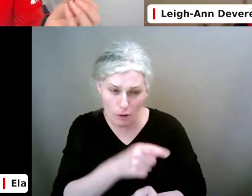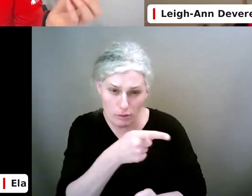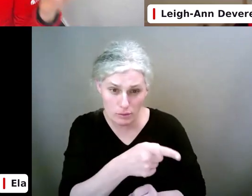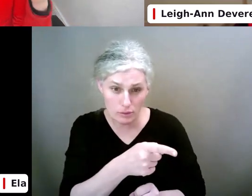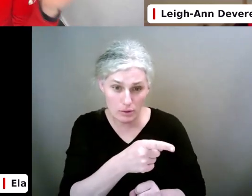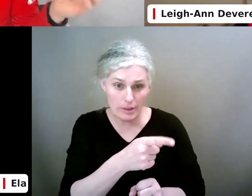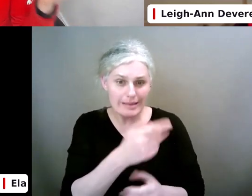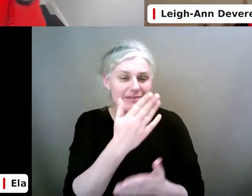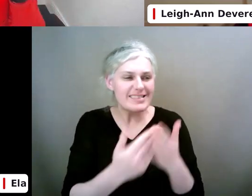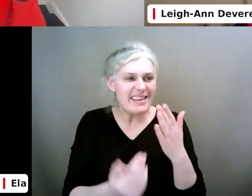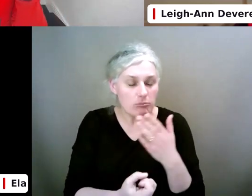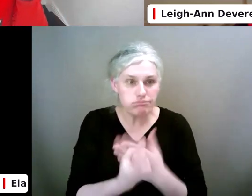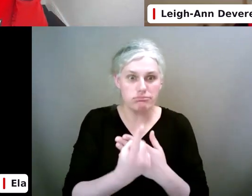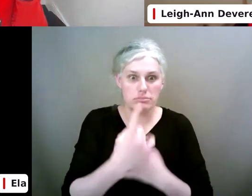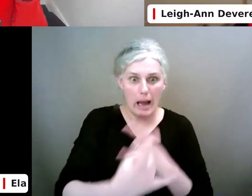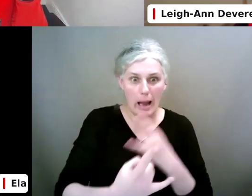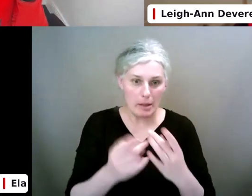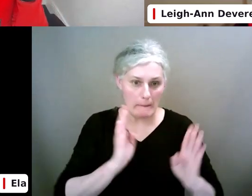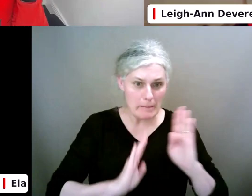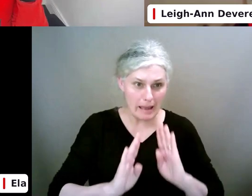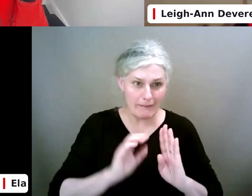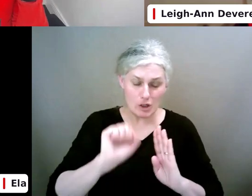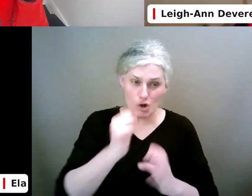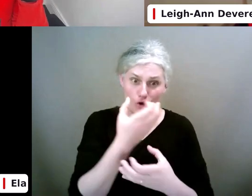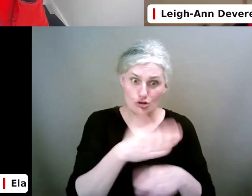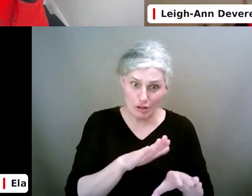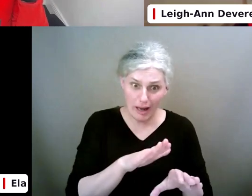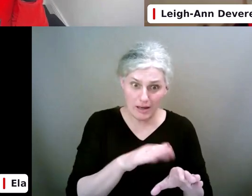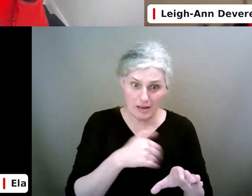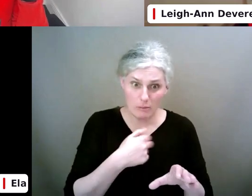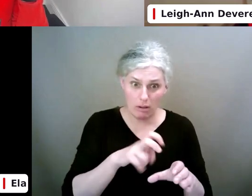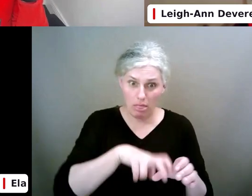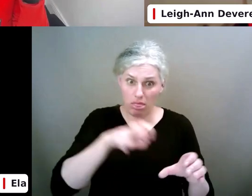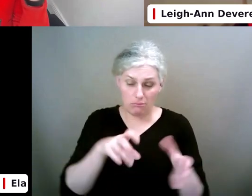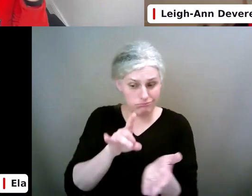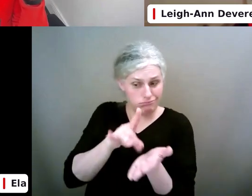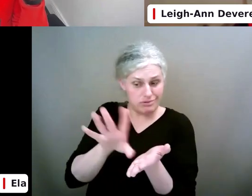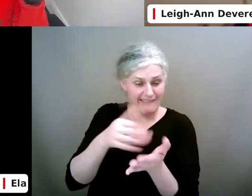behavior. Kids, if your child is being excluded from a group chat.